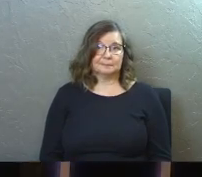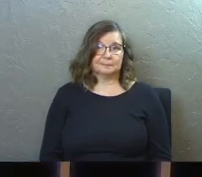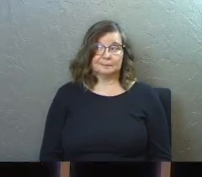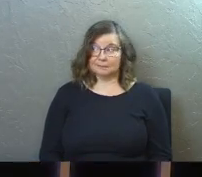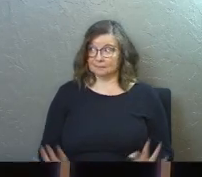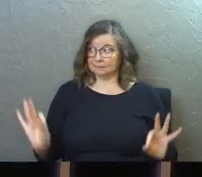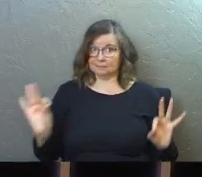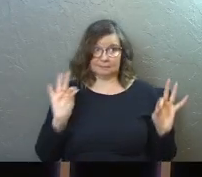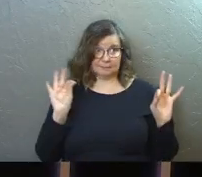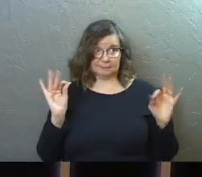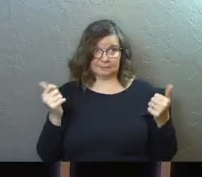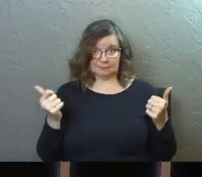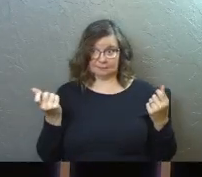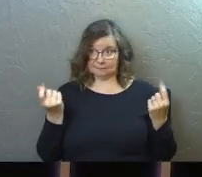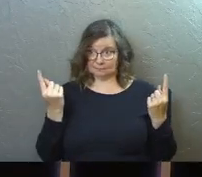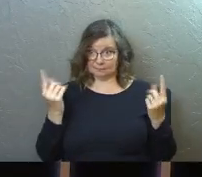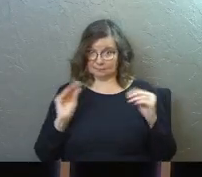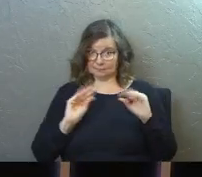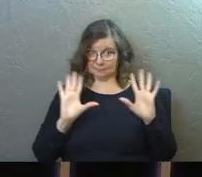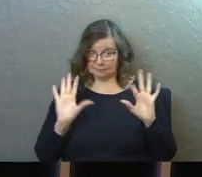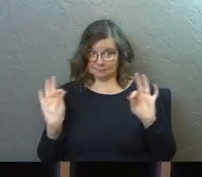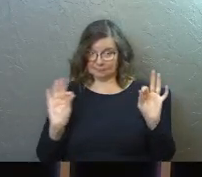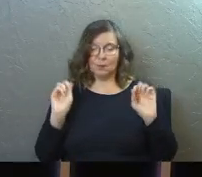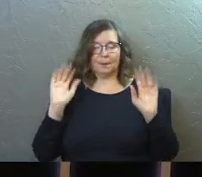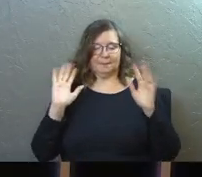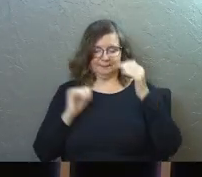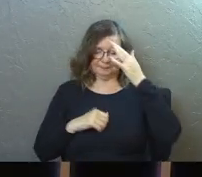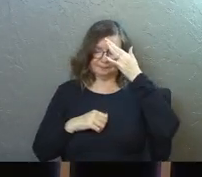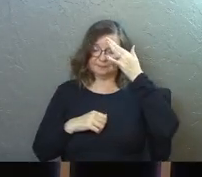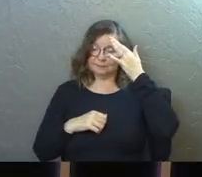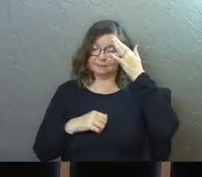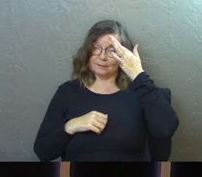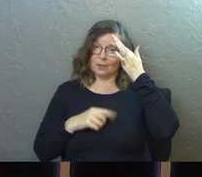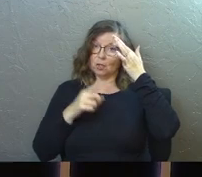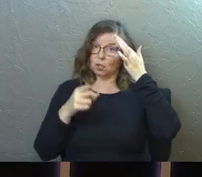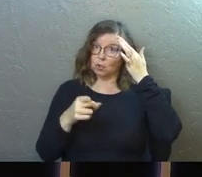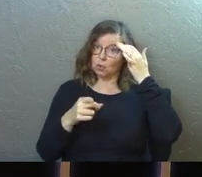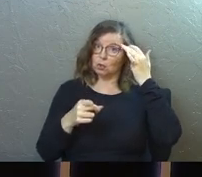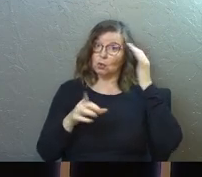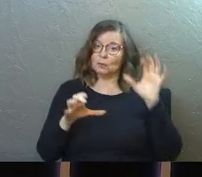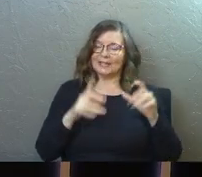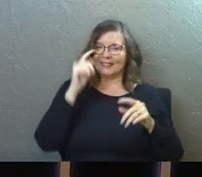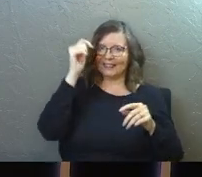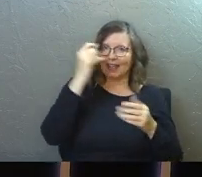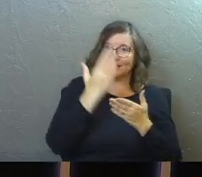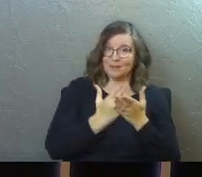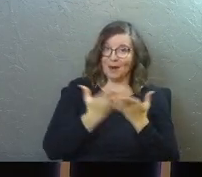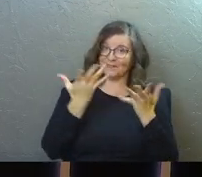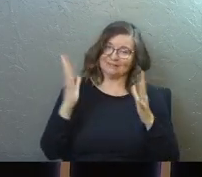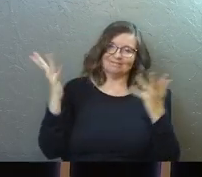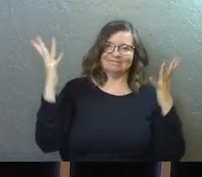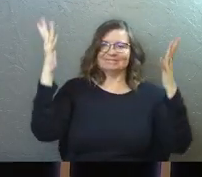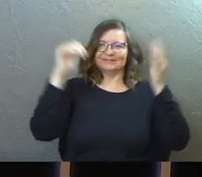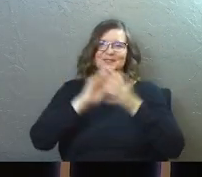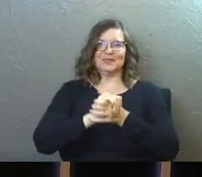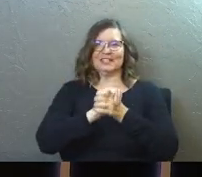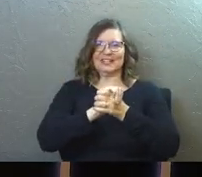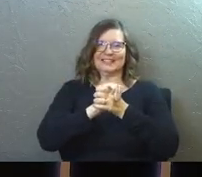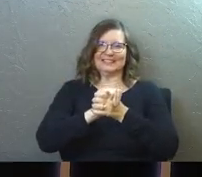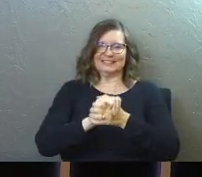How's everybody doing? We okay? All right. You officially did the theology part. Congratulations.